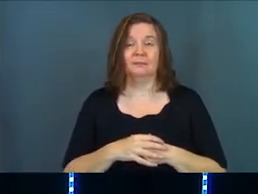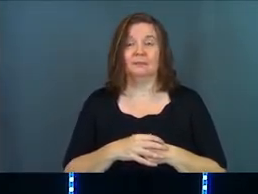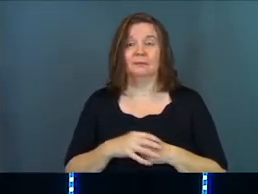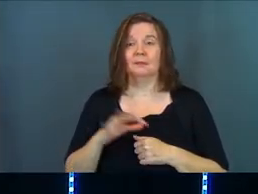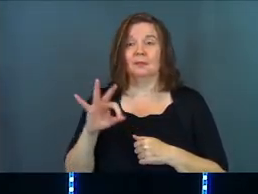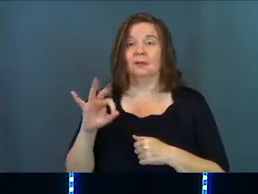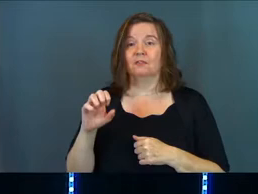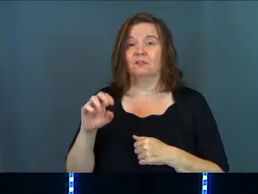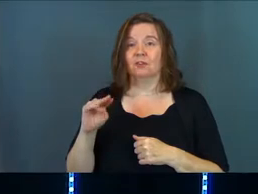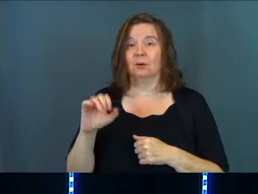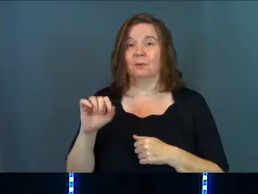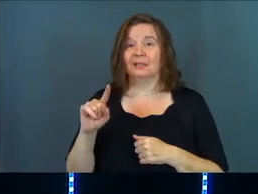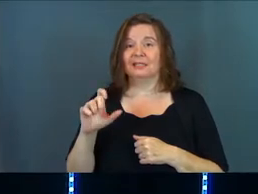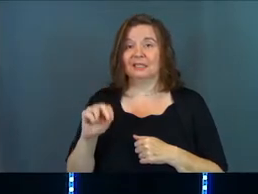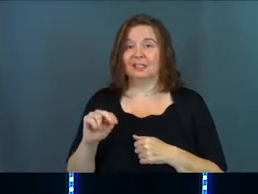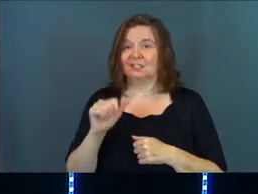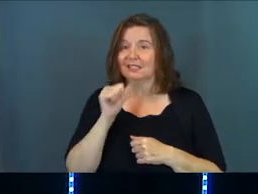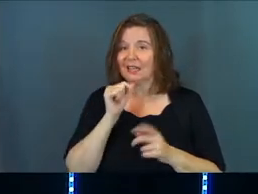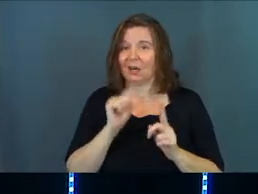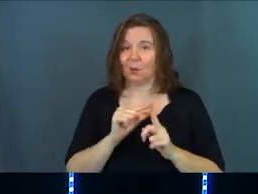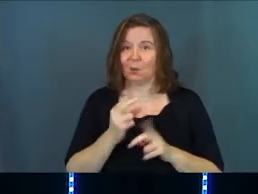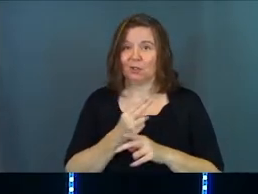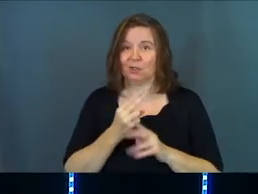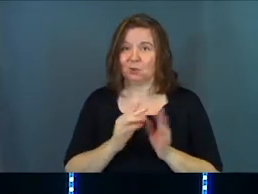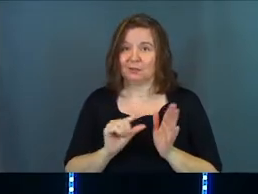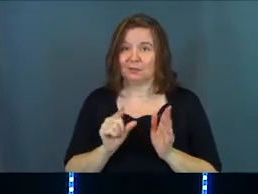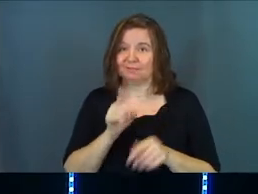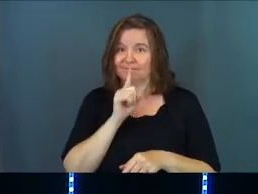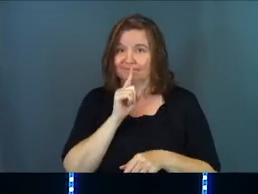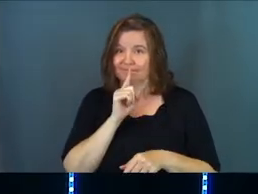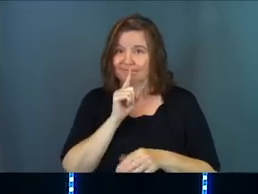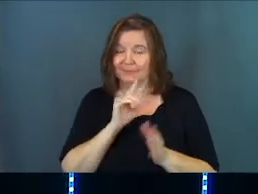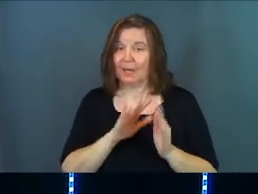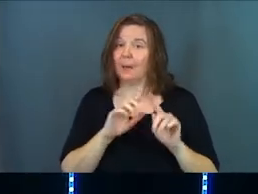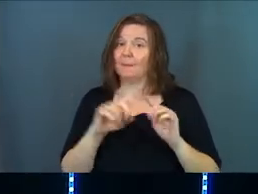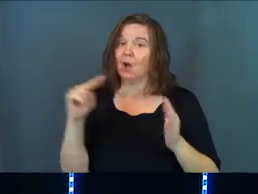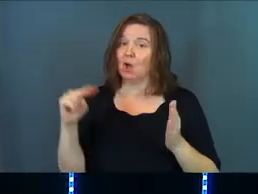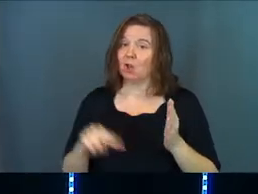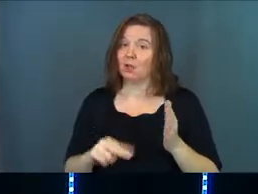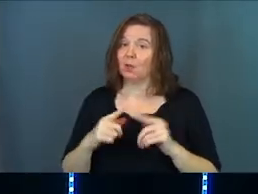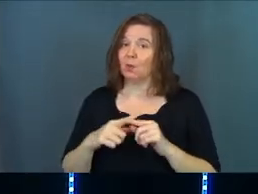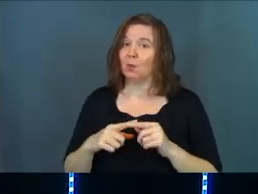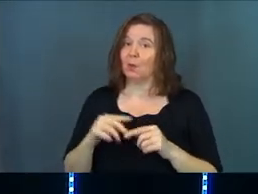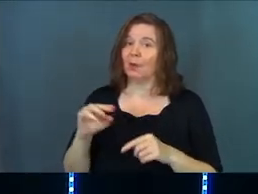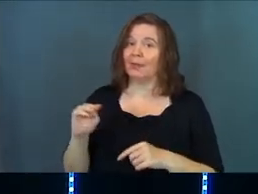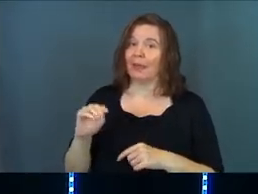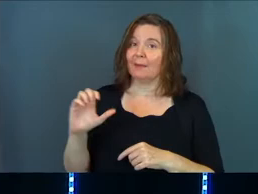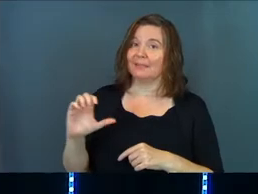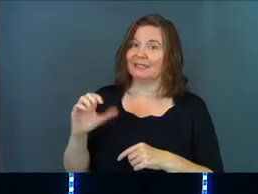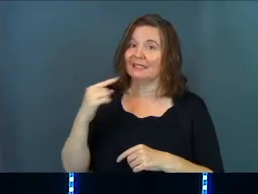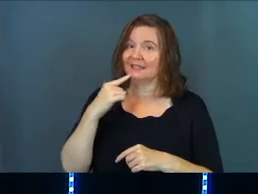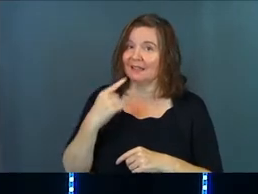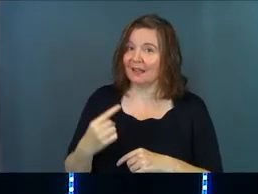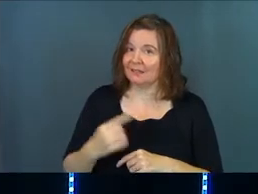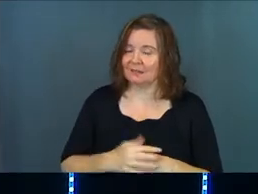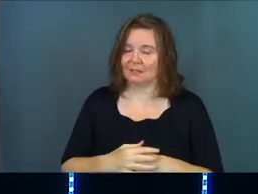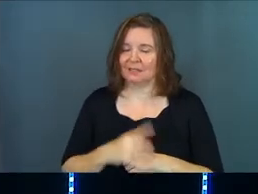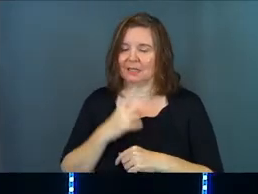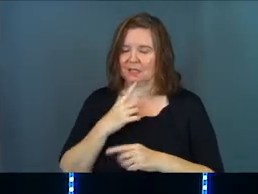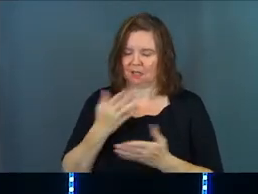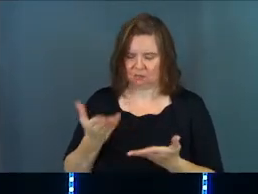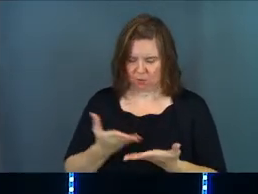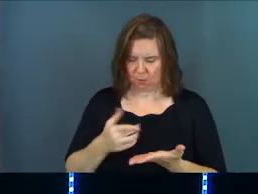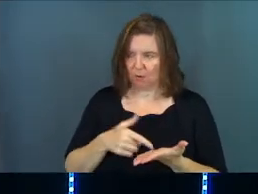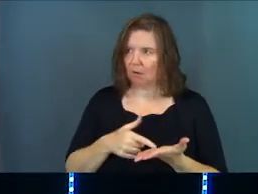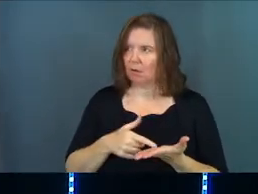Fermentation is not a word that's used in this text. But look at what the MC says. He says,